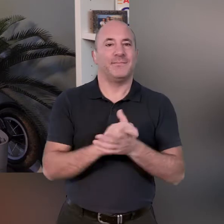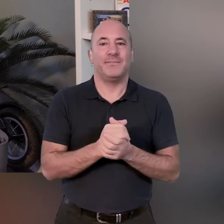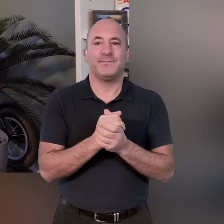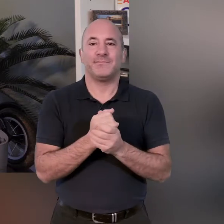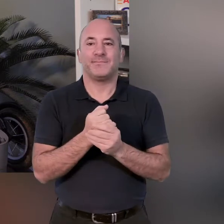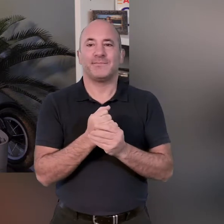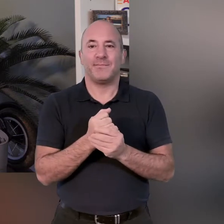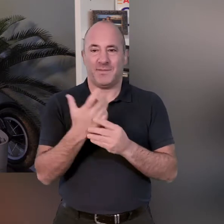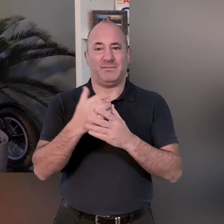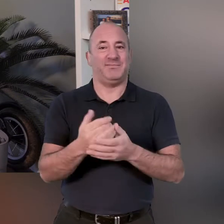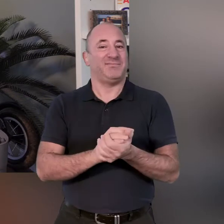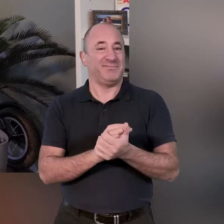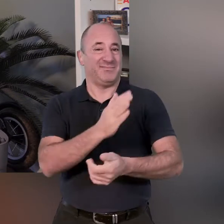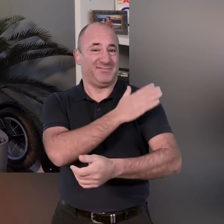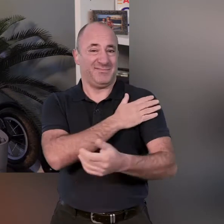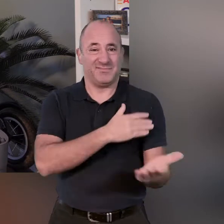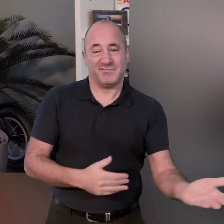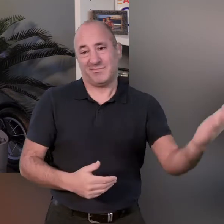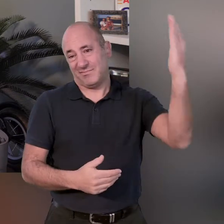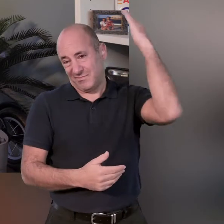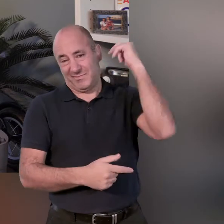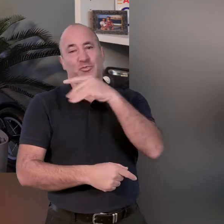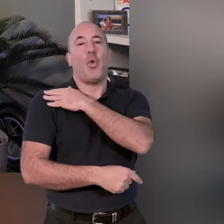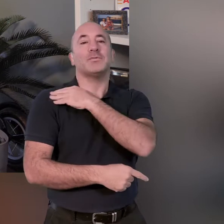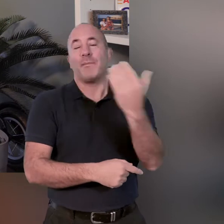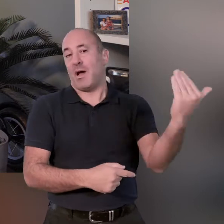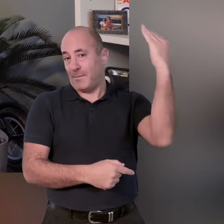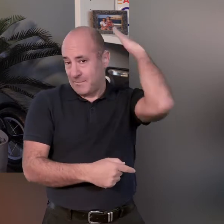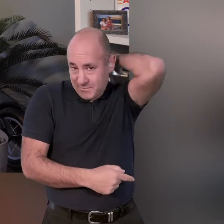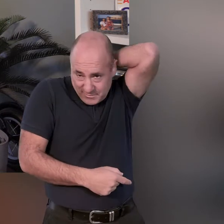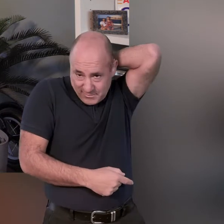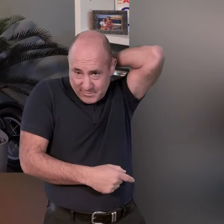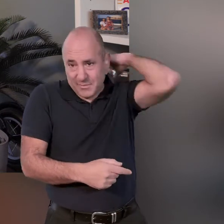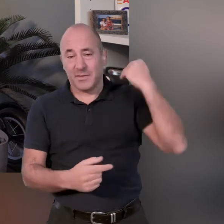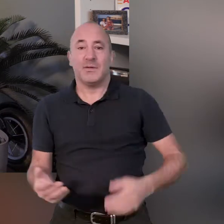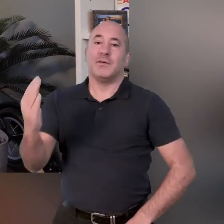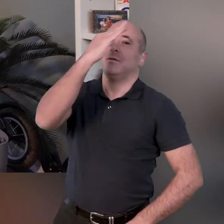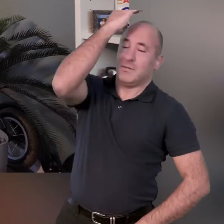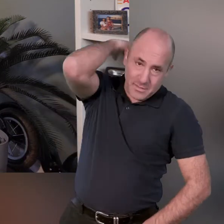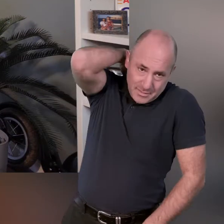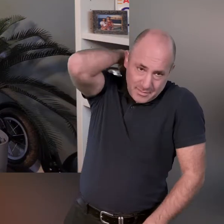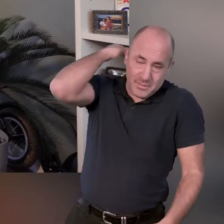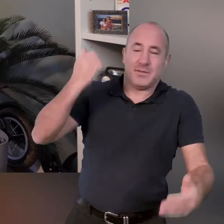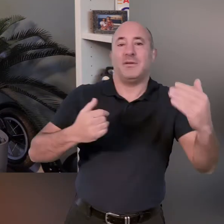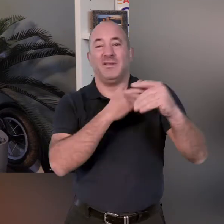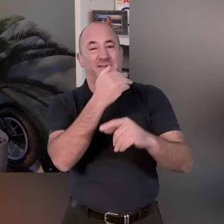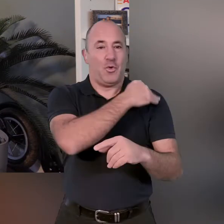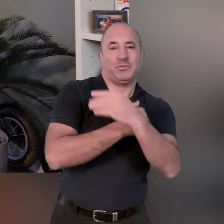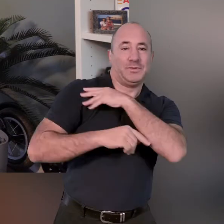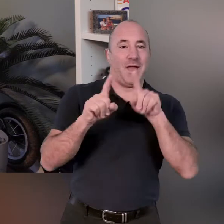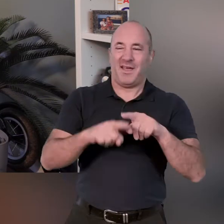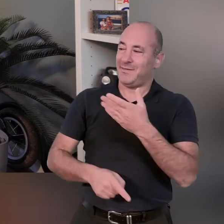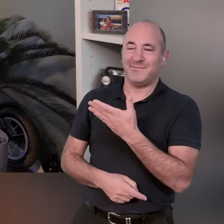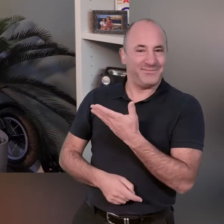okay let's take this arm and go off touching it over to the opposite shoulder so just going like so and then over to this side